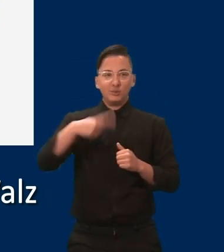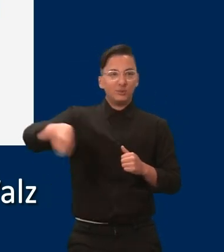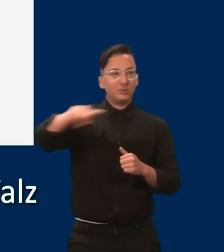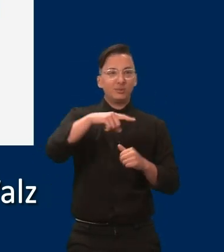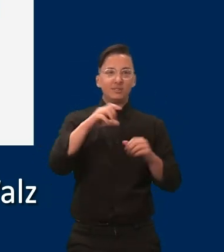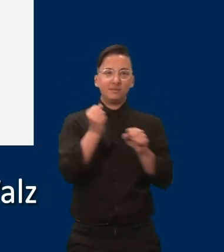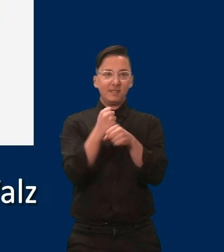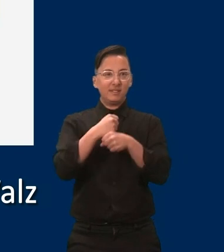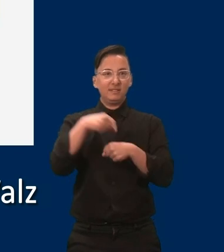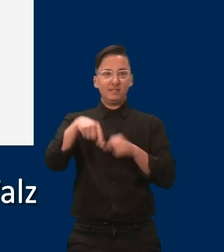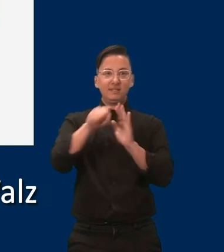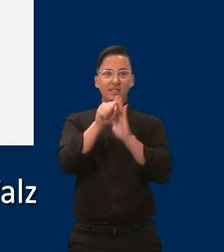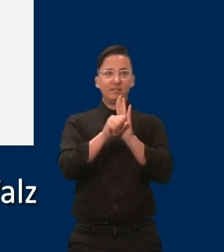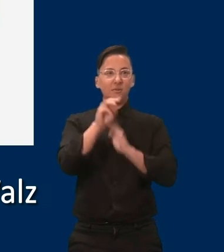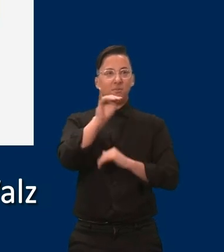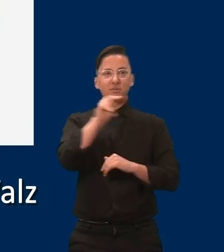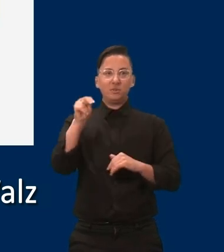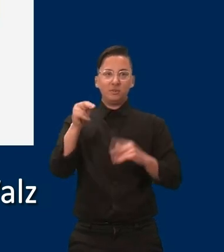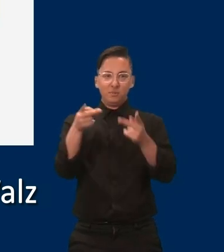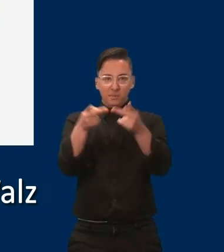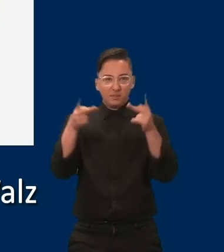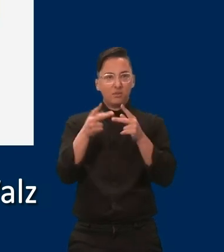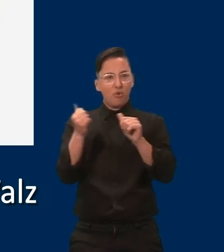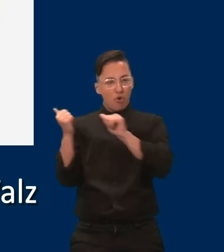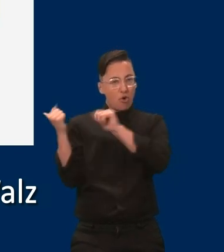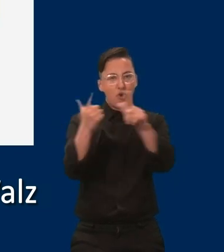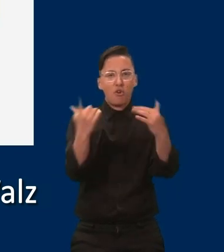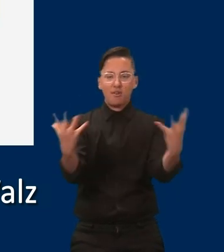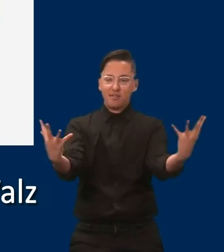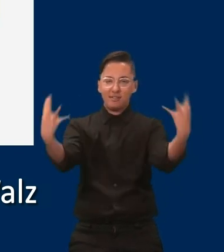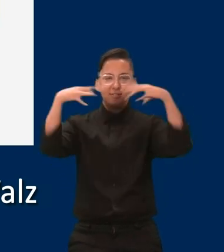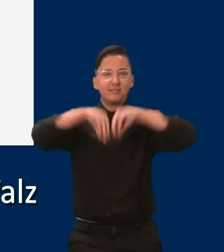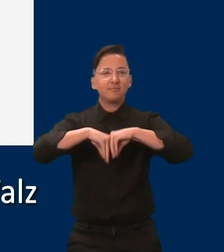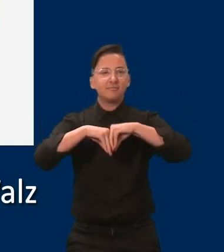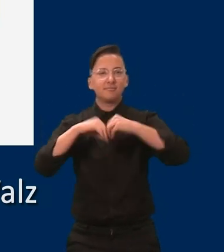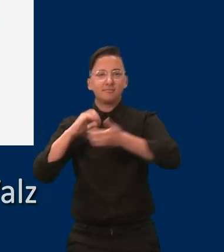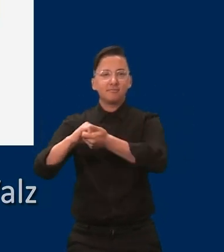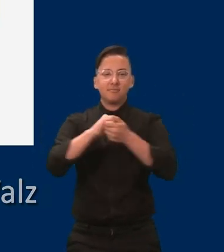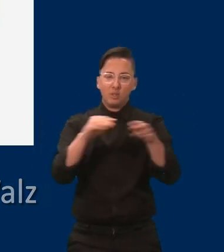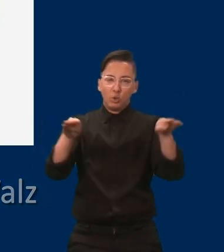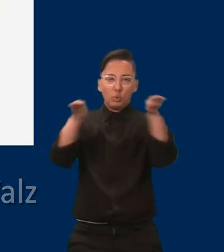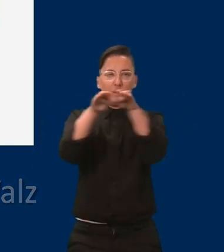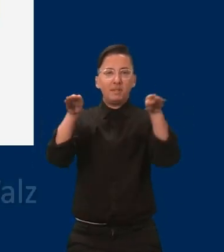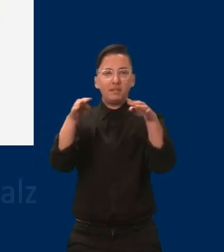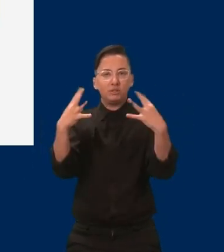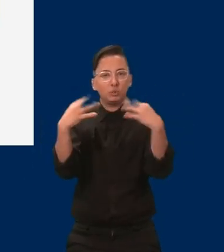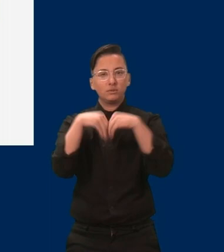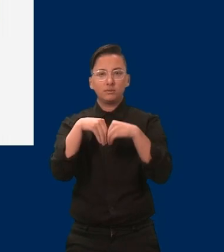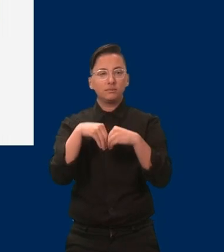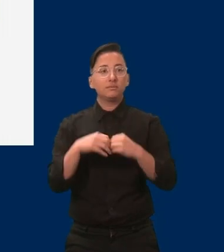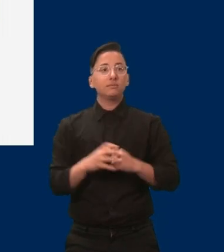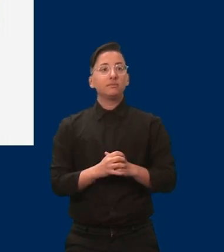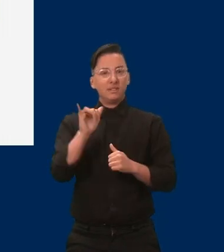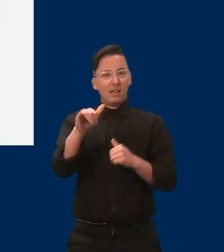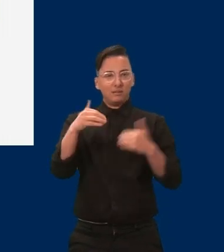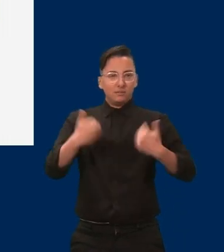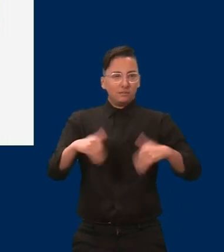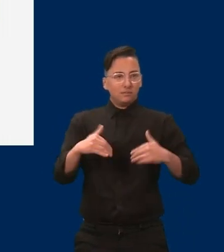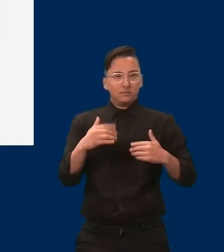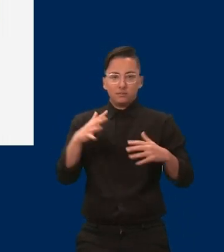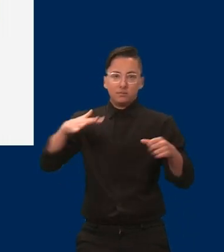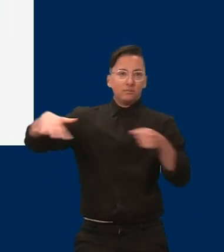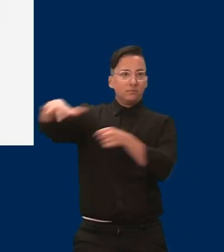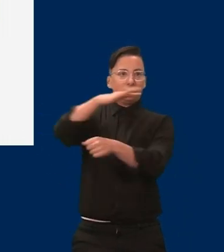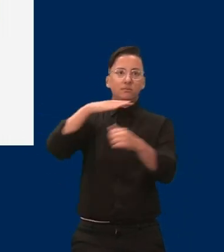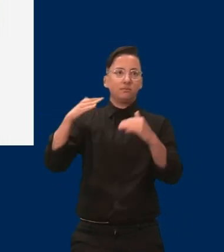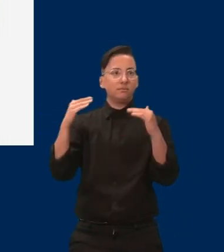everyone is included, where equity, inclusion and accessibility is the air that we literally breathe. And the work